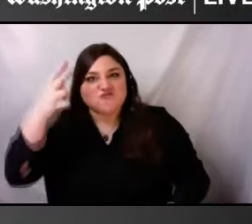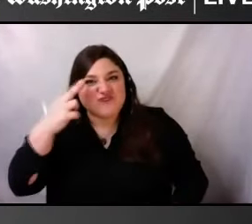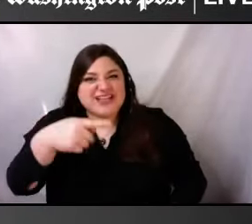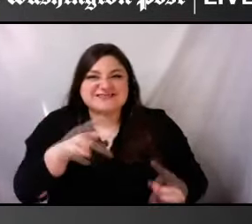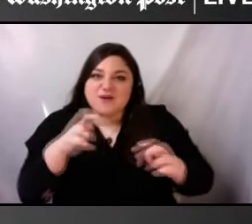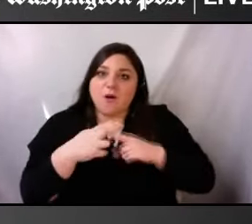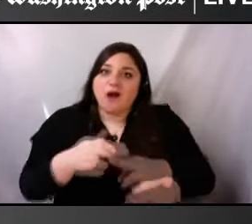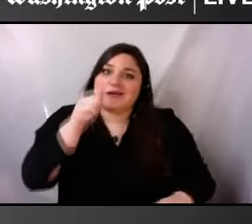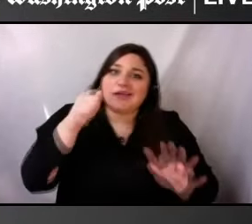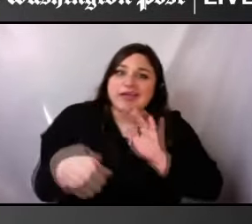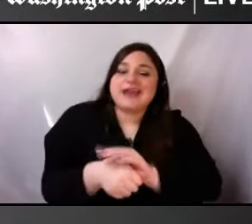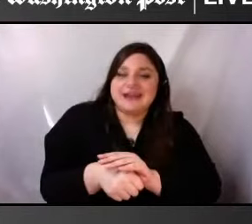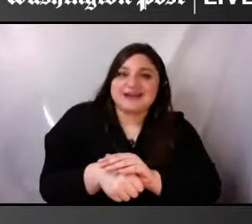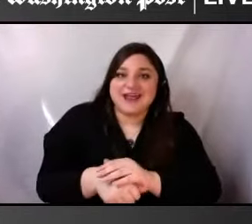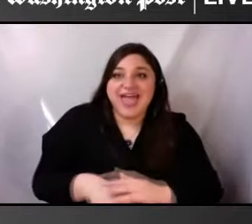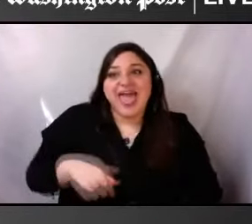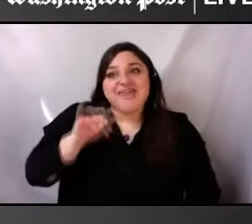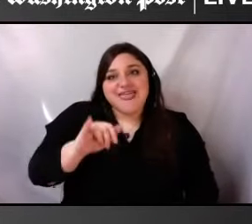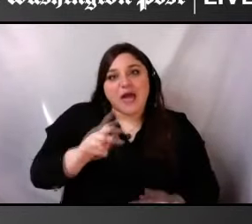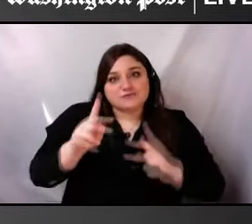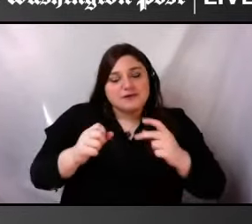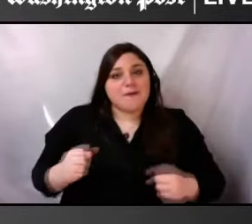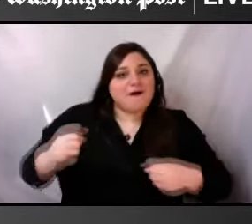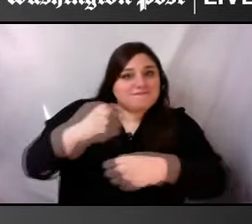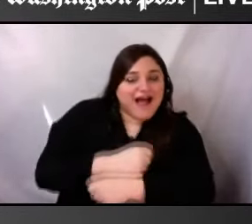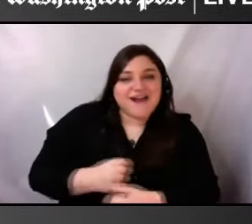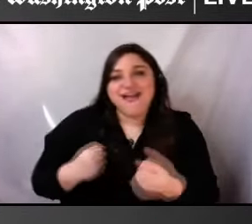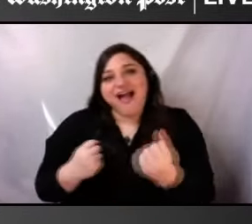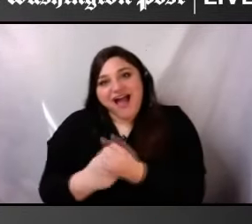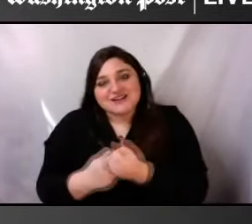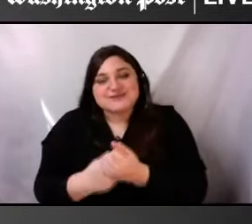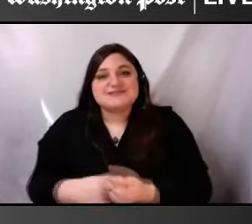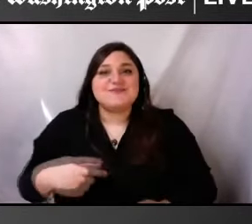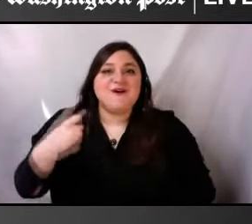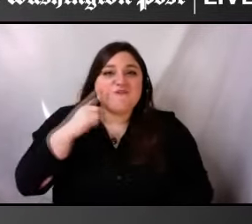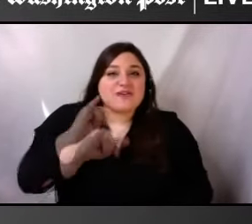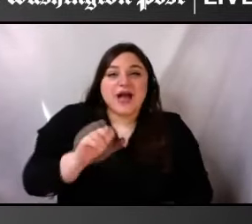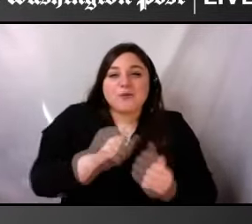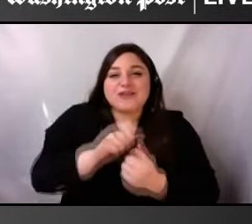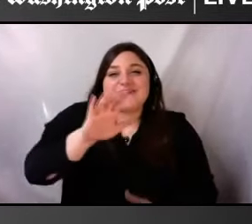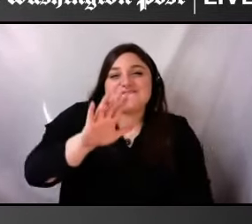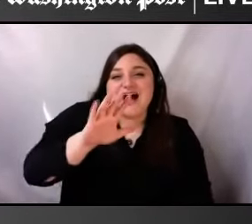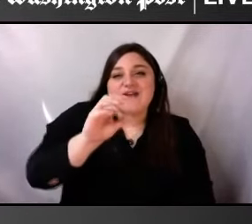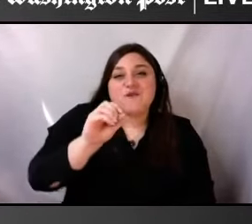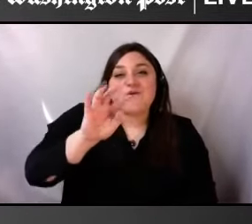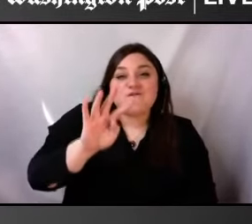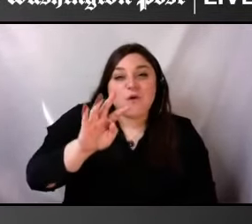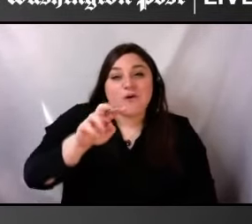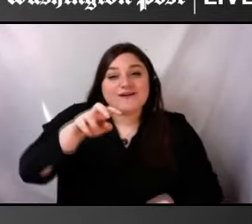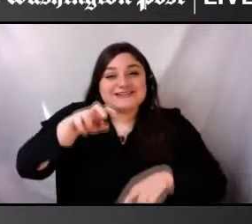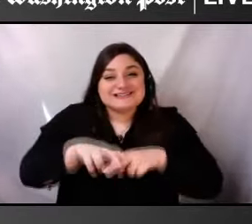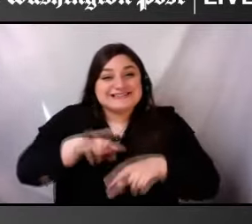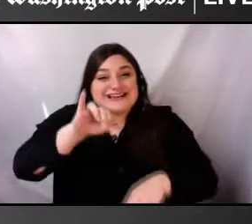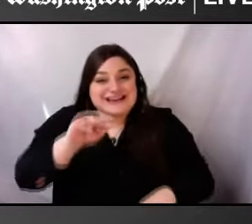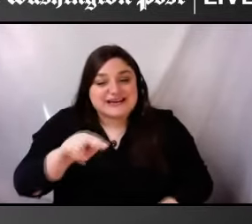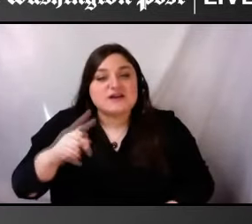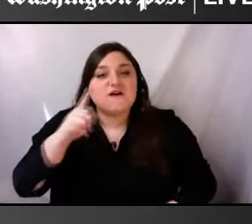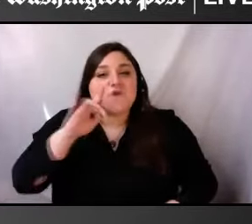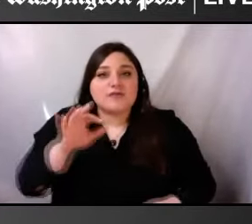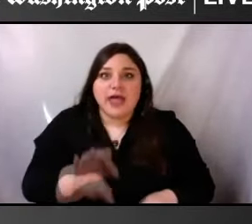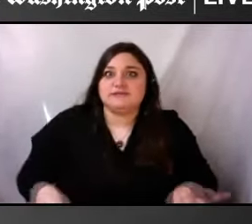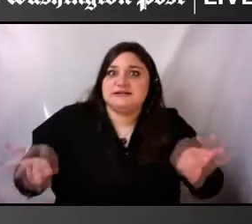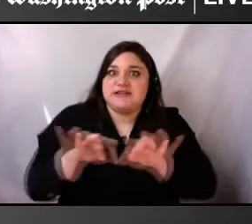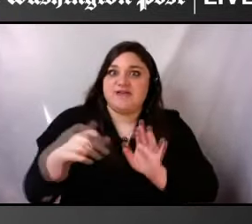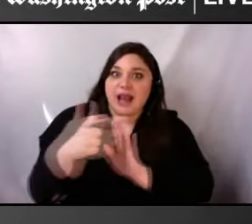before that, um, the 504 sit-ins to lead to significant legislation for disability, but even